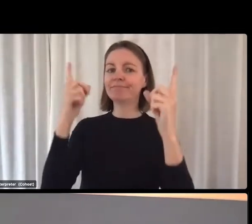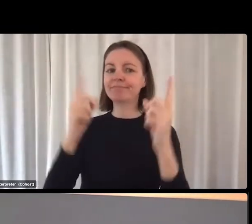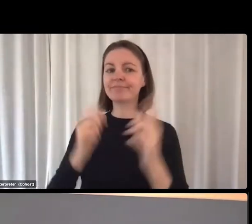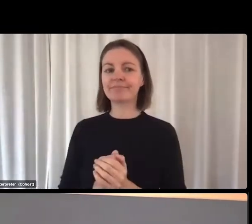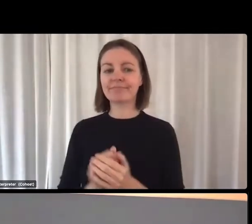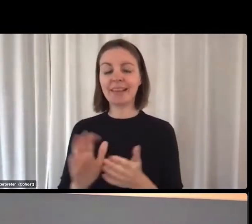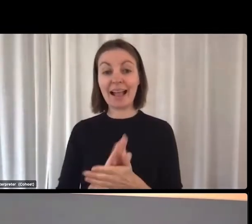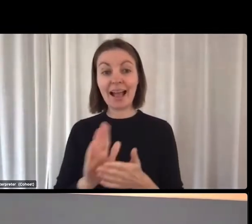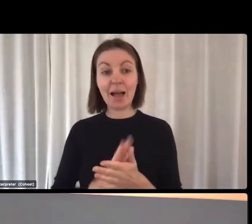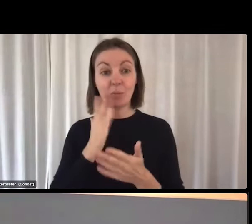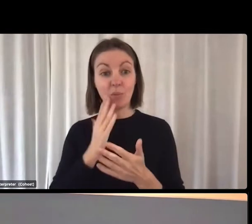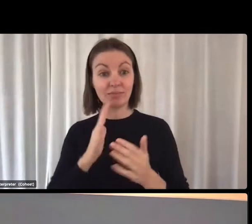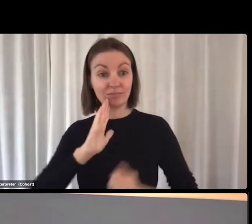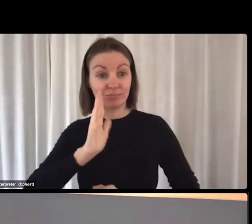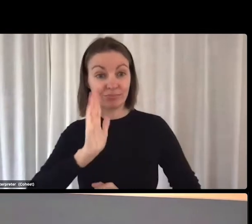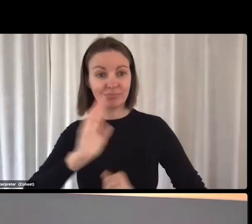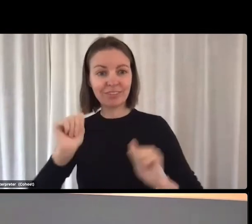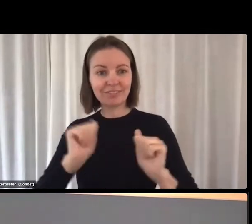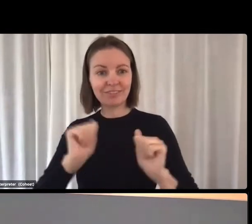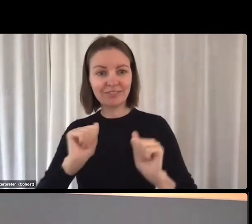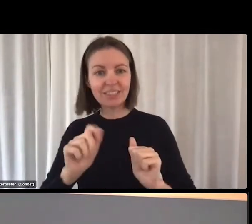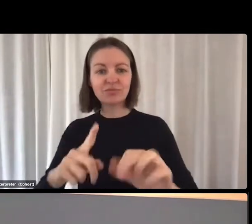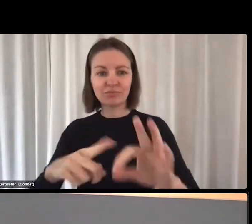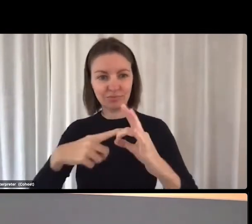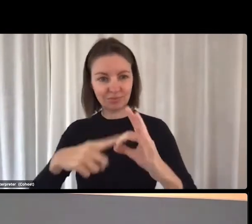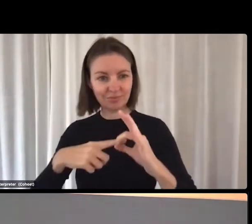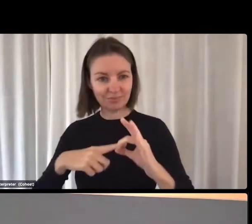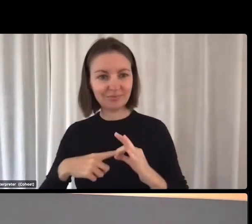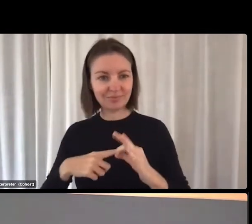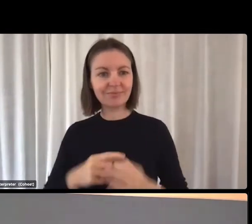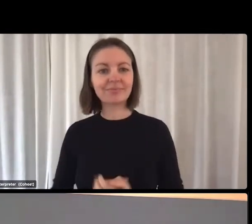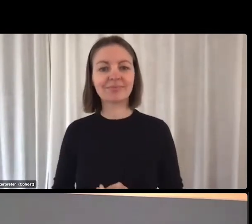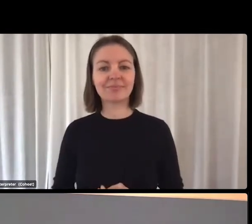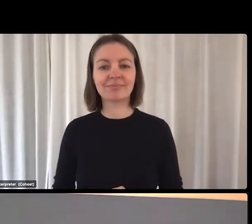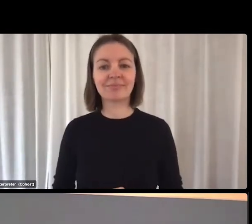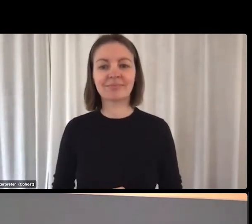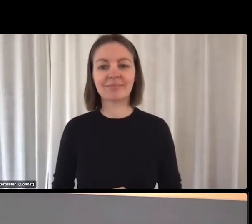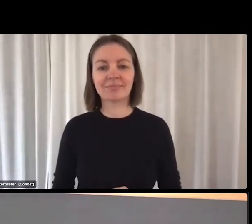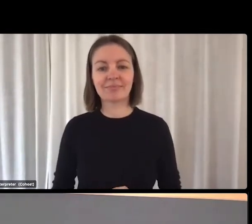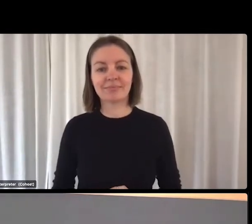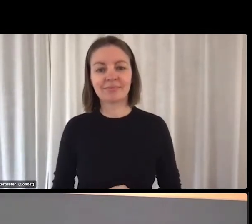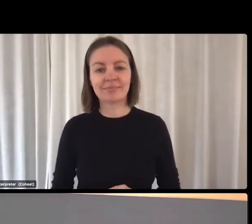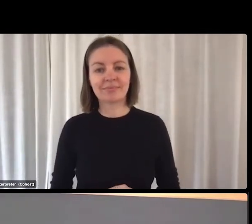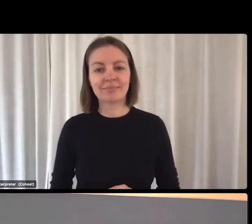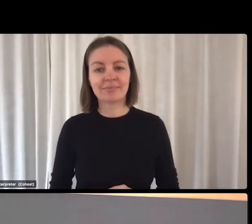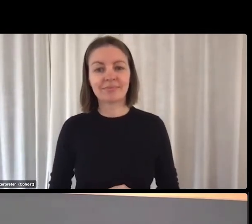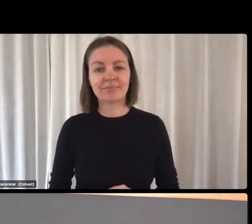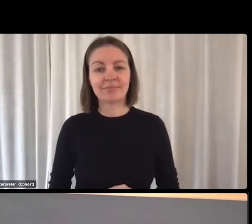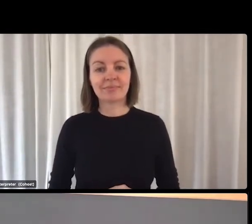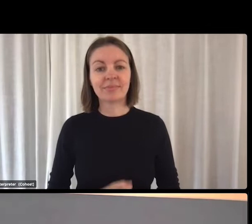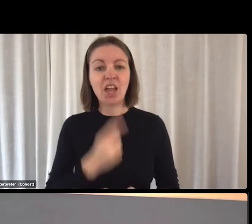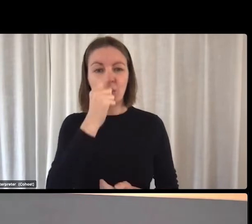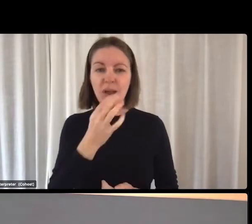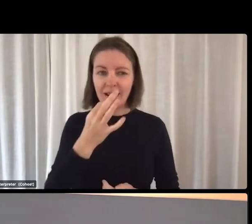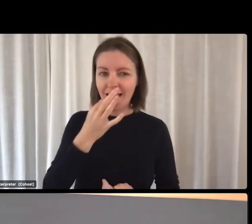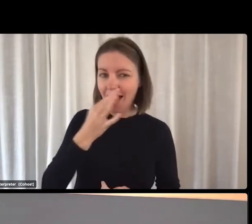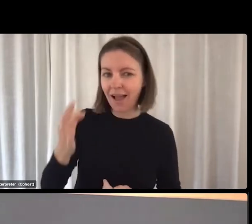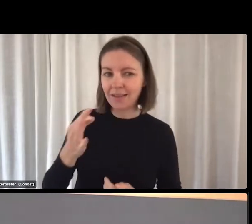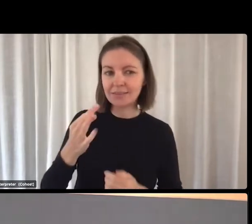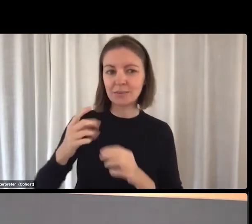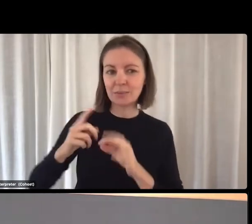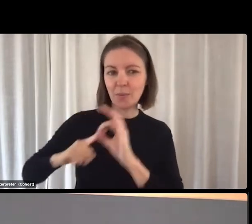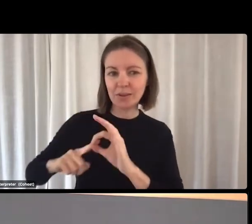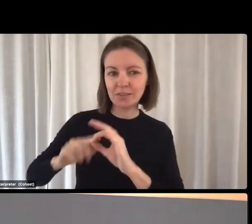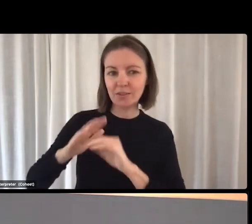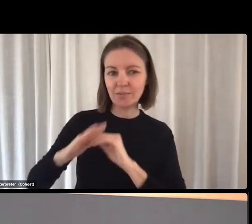session. And my colleague, Karen, will help coordinate these. There's also an opportunity to ask Andrea questions about